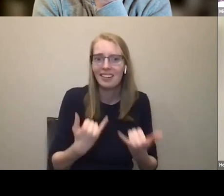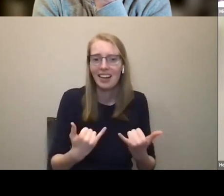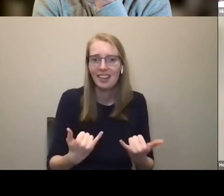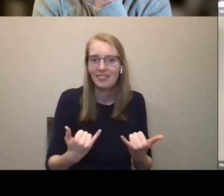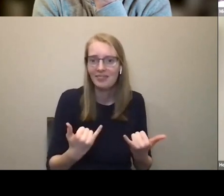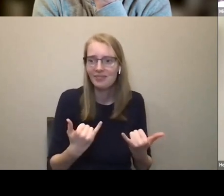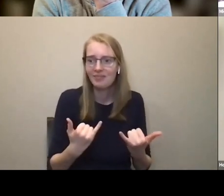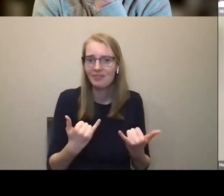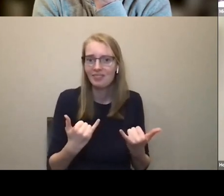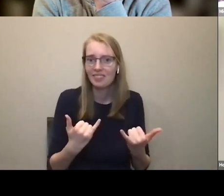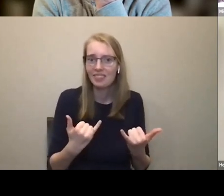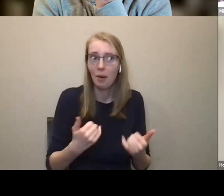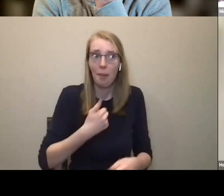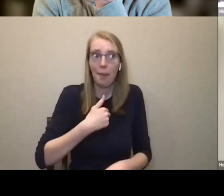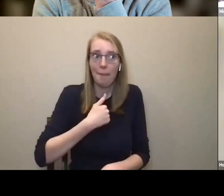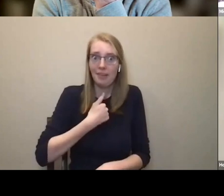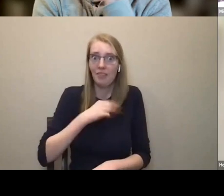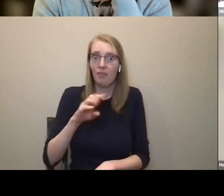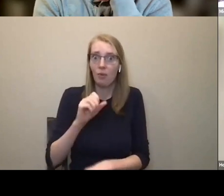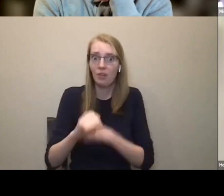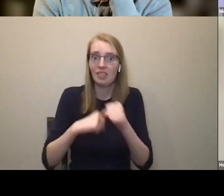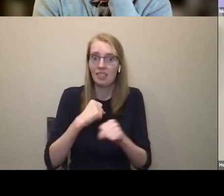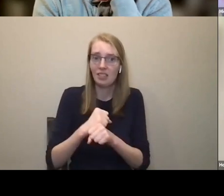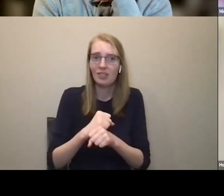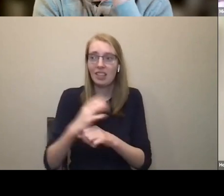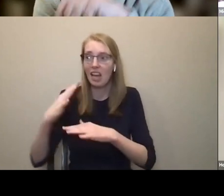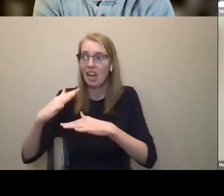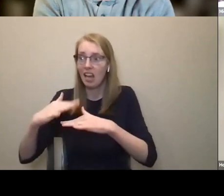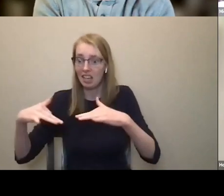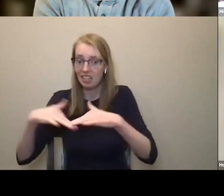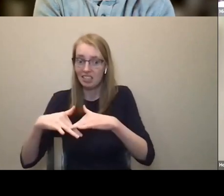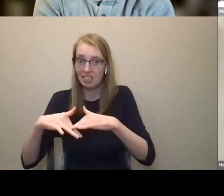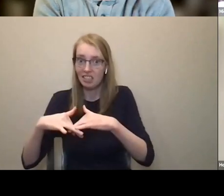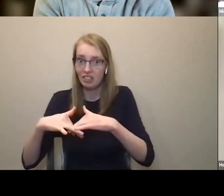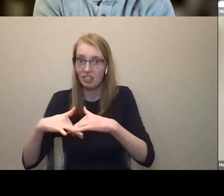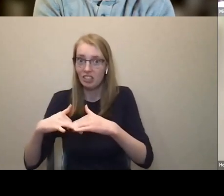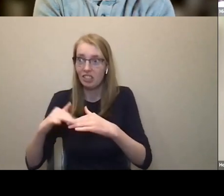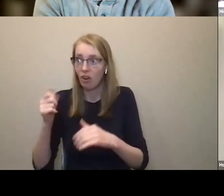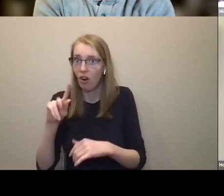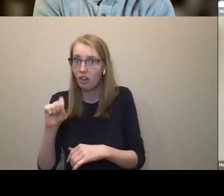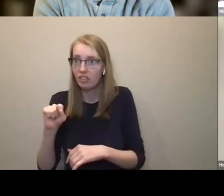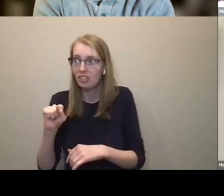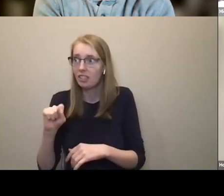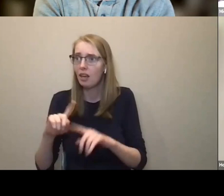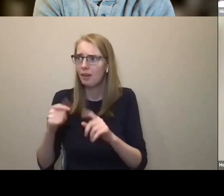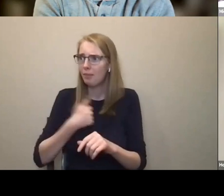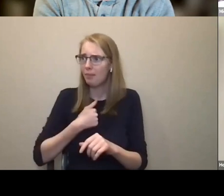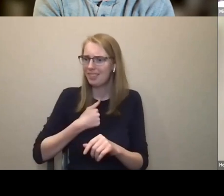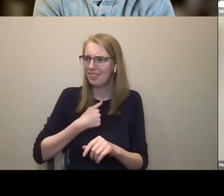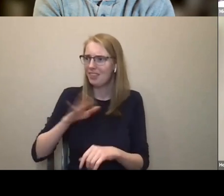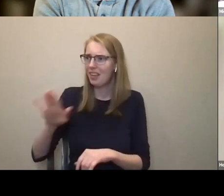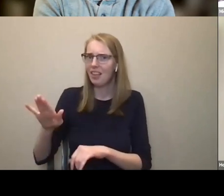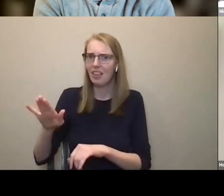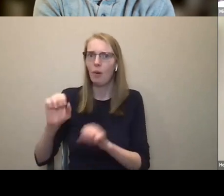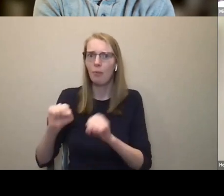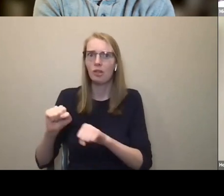it don't, even though I've done 40 years of indigenous arts, I'm not going to take our work away from an indigenous artist in that regard. So I'm not going to go in a room